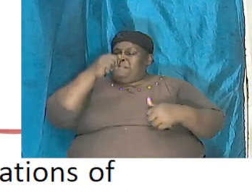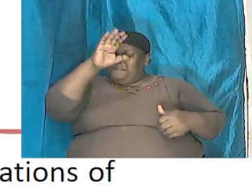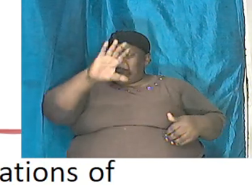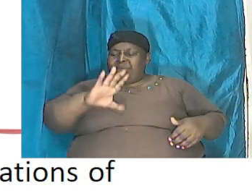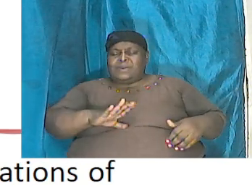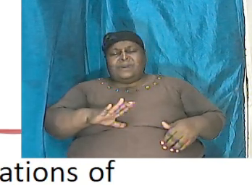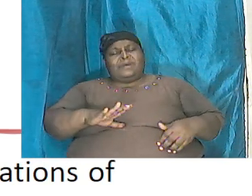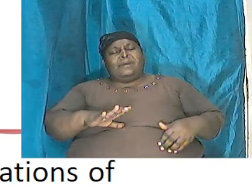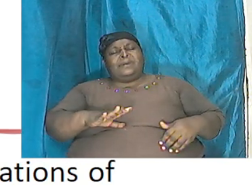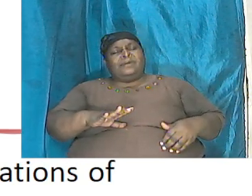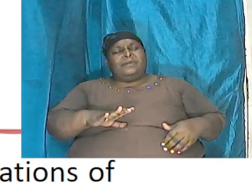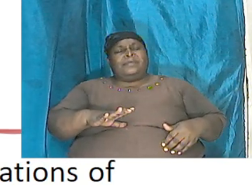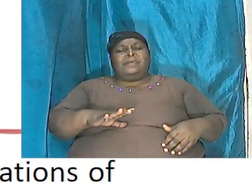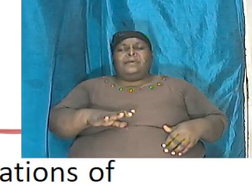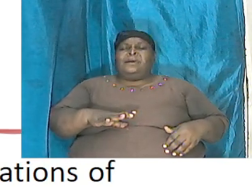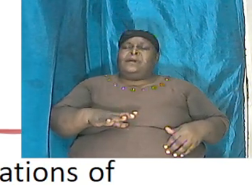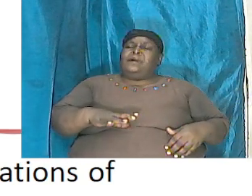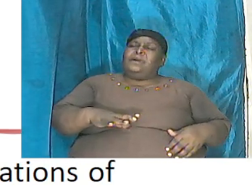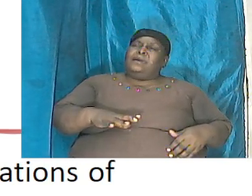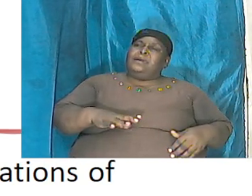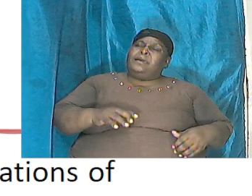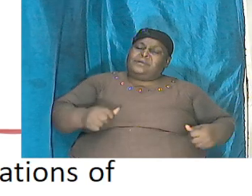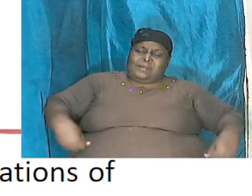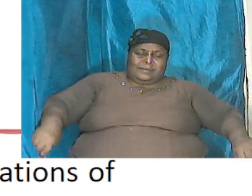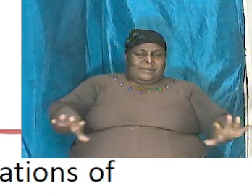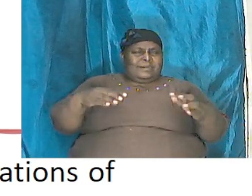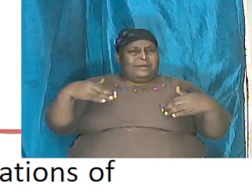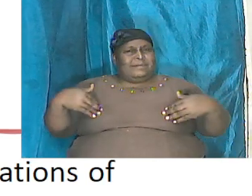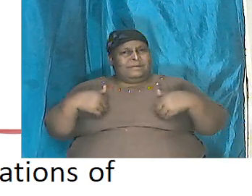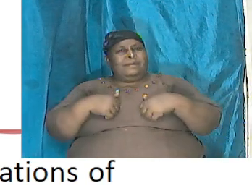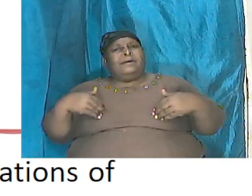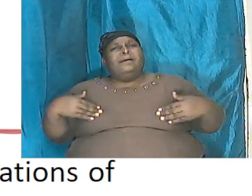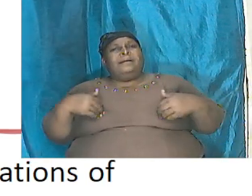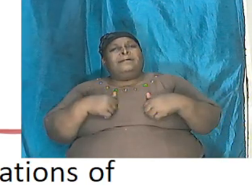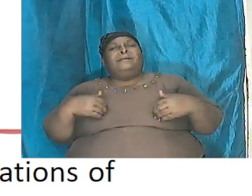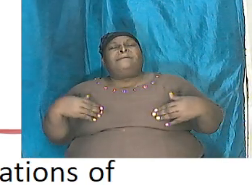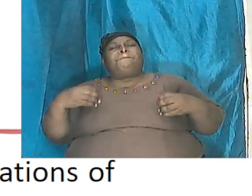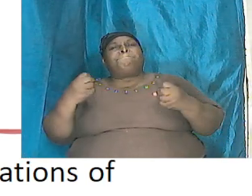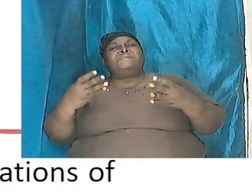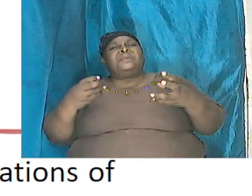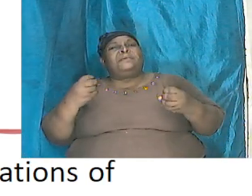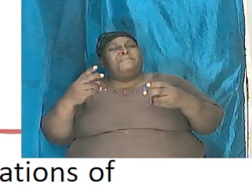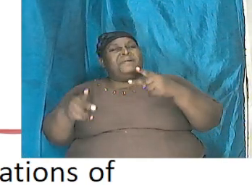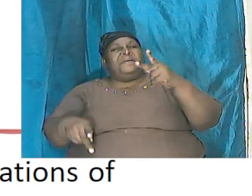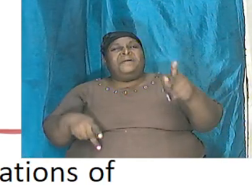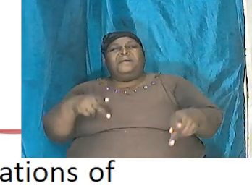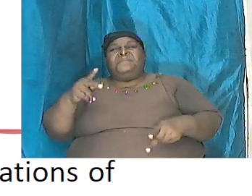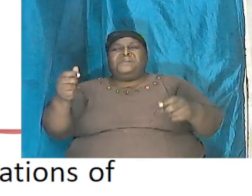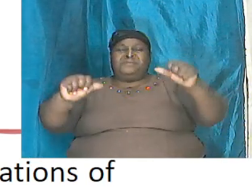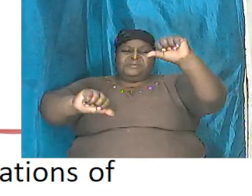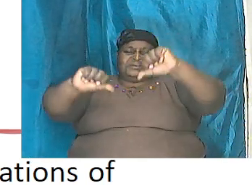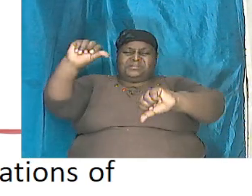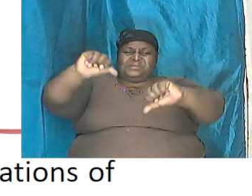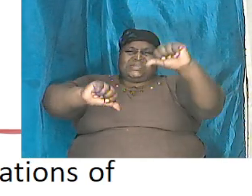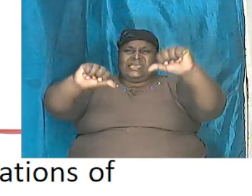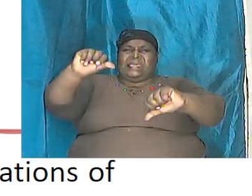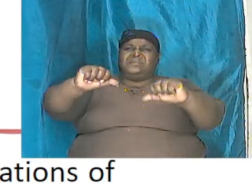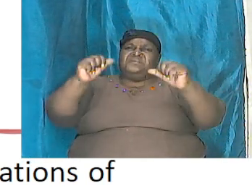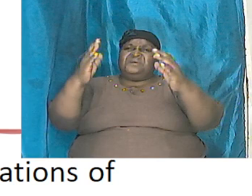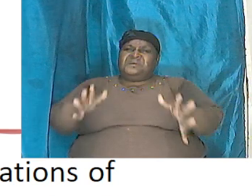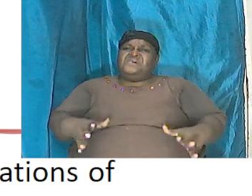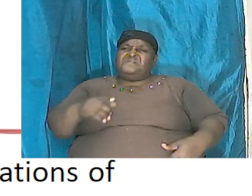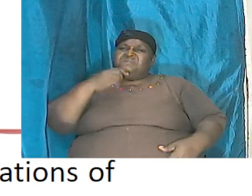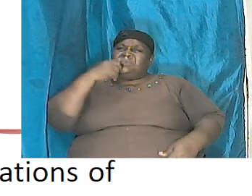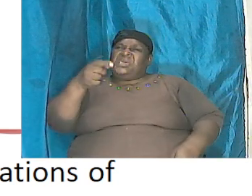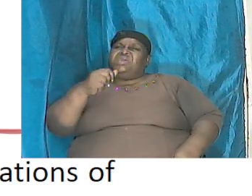animals and everything of course a lot of folks cough the scientists cough at that and